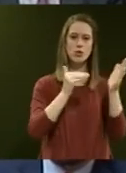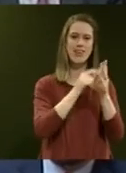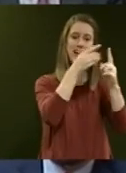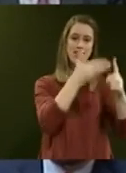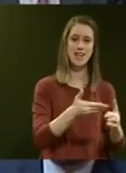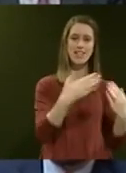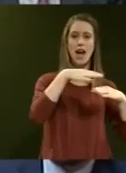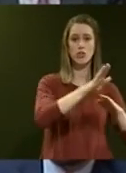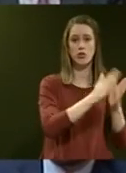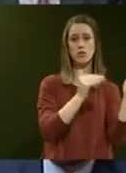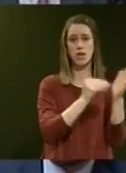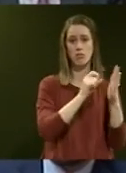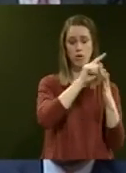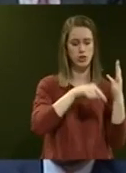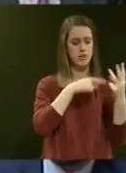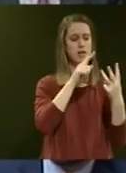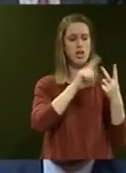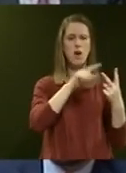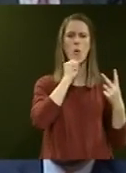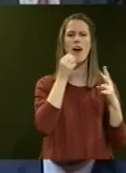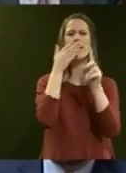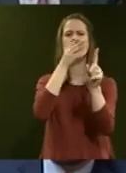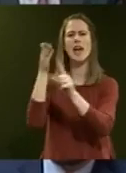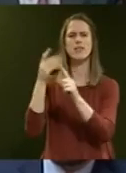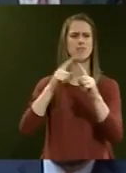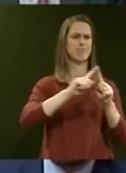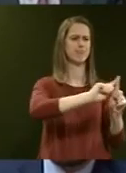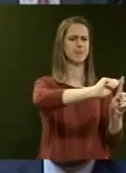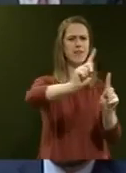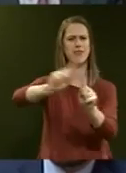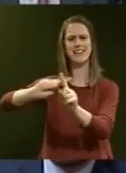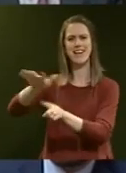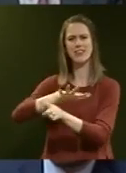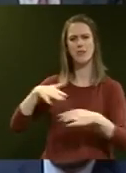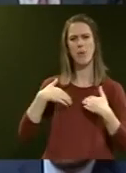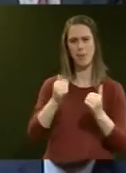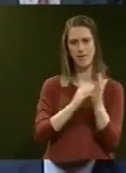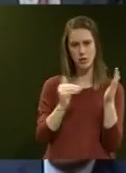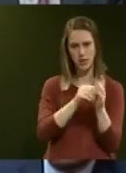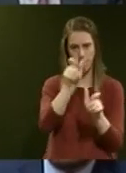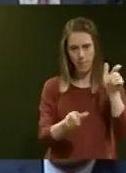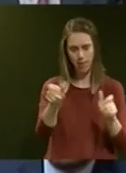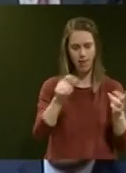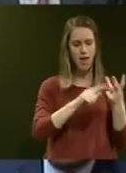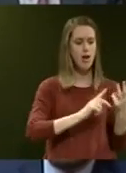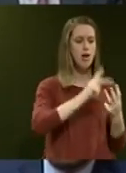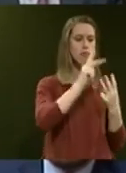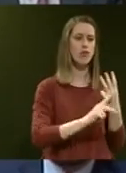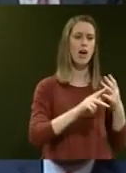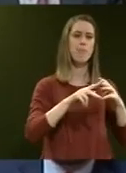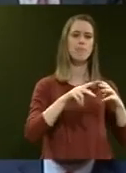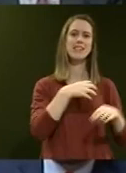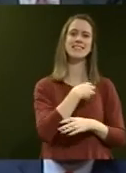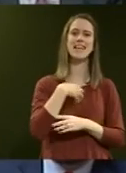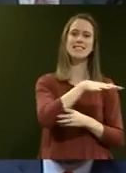Indicators Aotearoa New Zealand project, which will have indicators across all dimensions of well-being for New Zealanders. And the programme of state sector